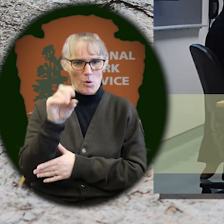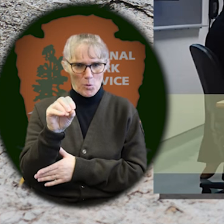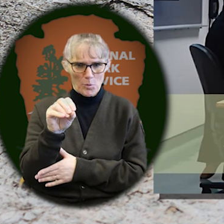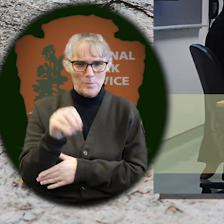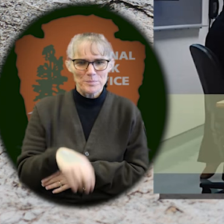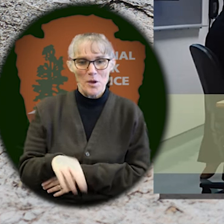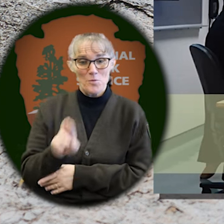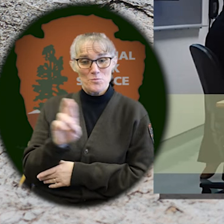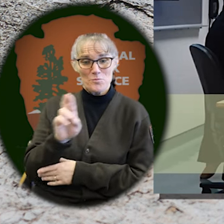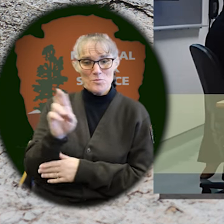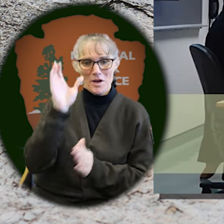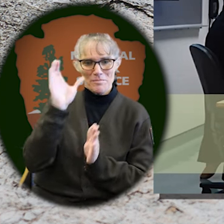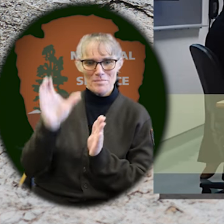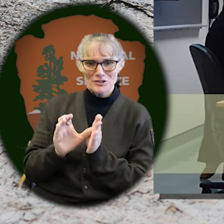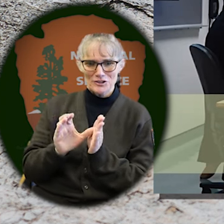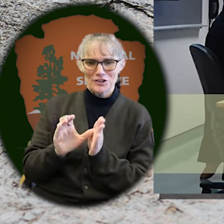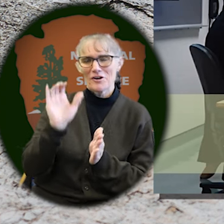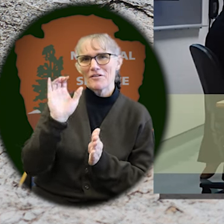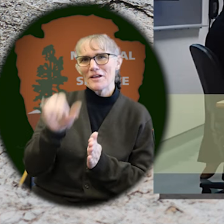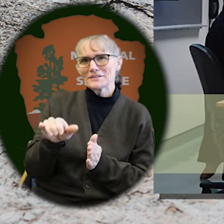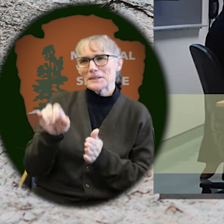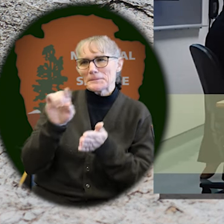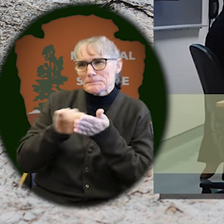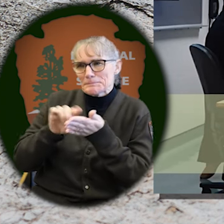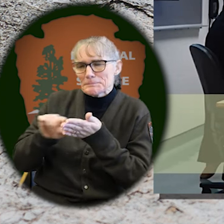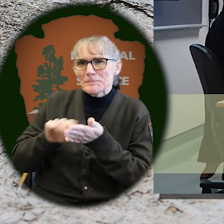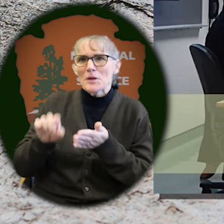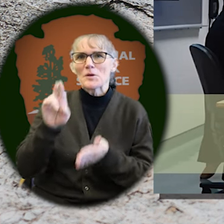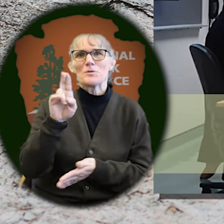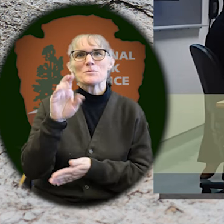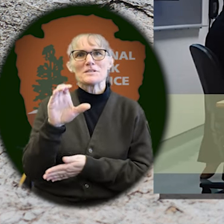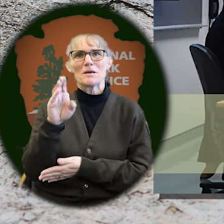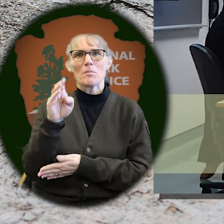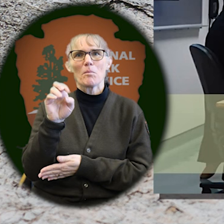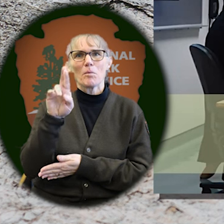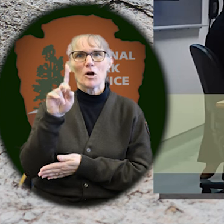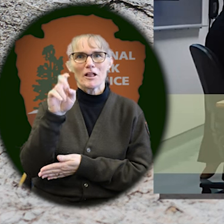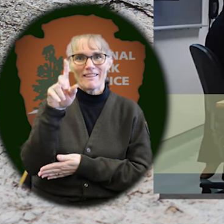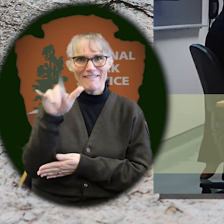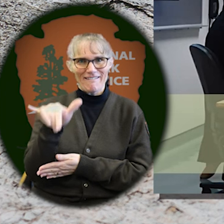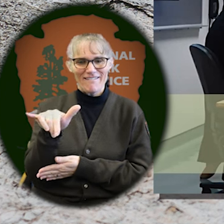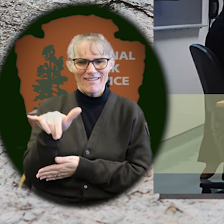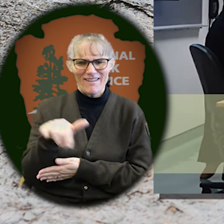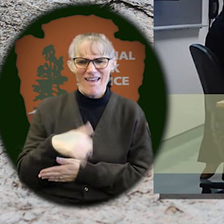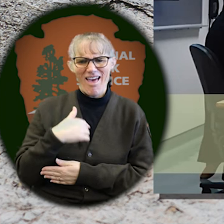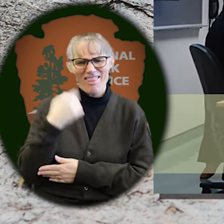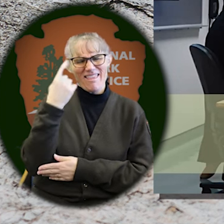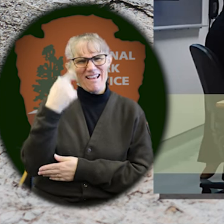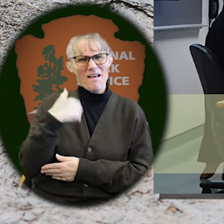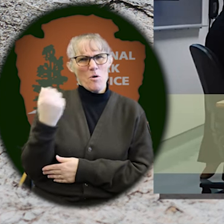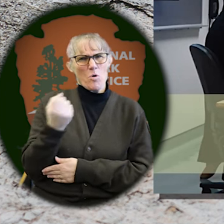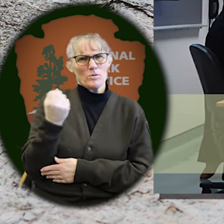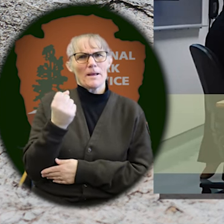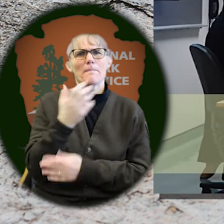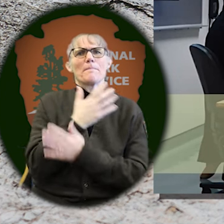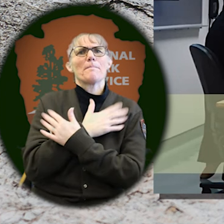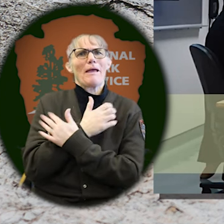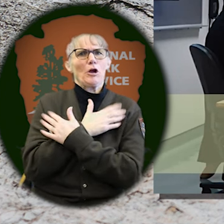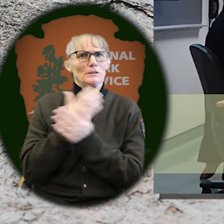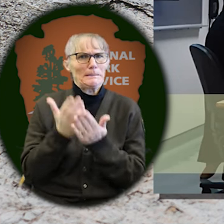the right hand side, dabbling in the collections of UC Berkeley. And I believe I'm holding a bear